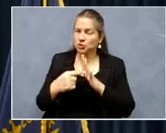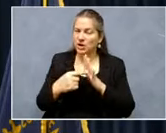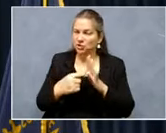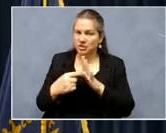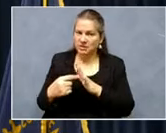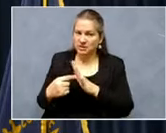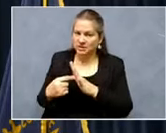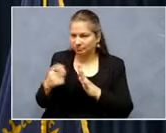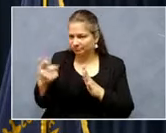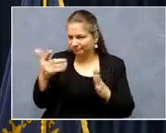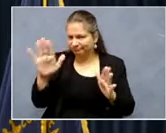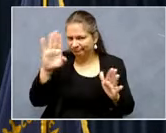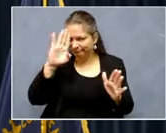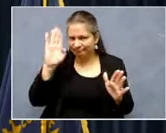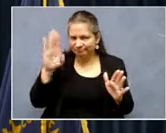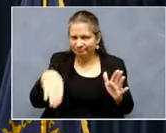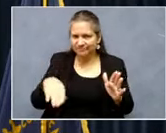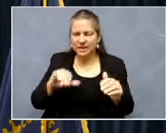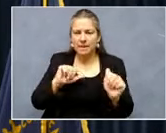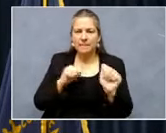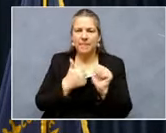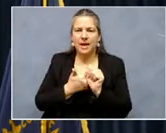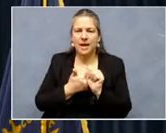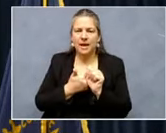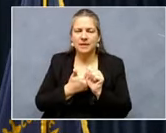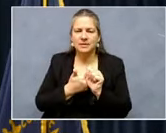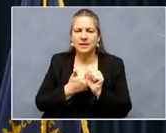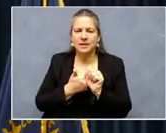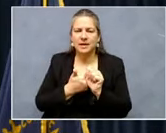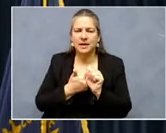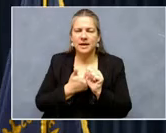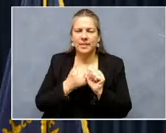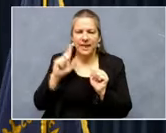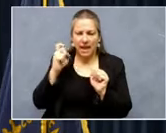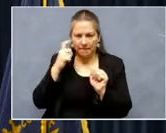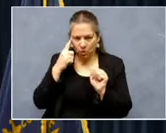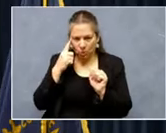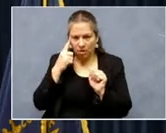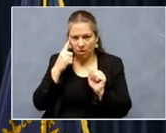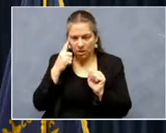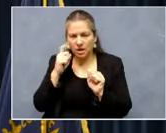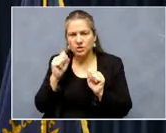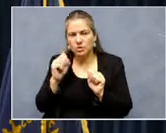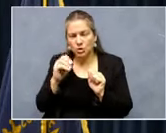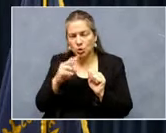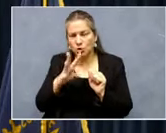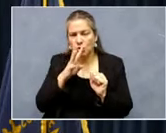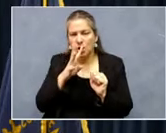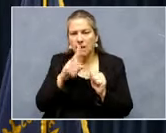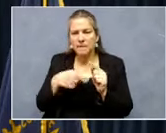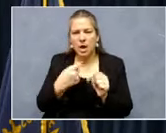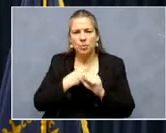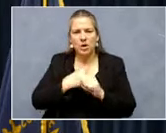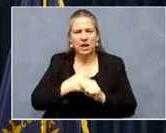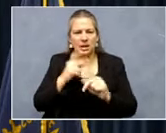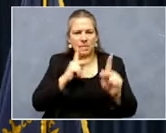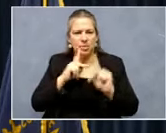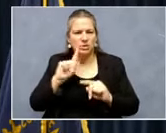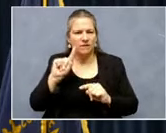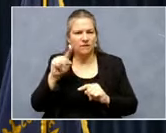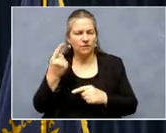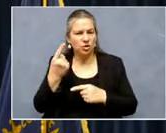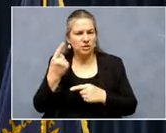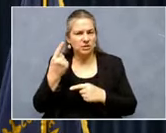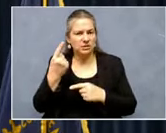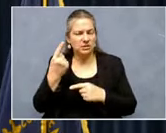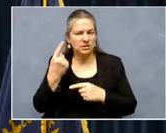know, uh, behind the, uh, the, the, the Capitol. And so when you talk about protecting people's first amendment rights, we think